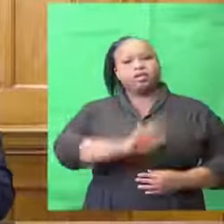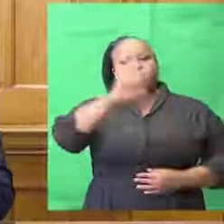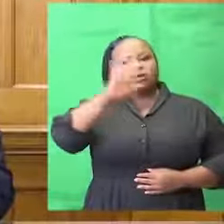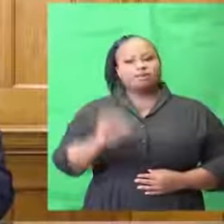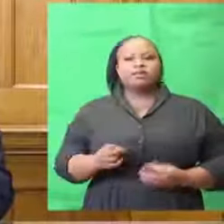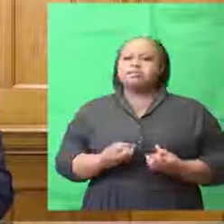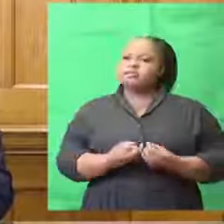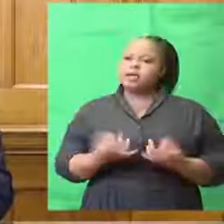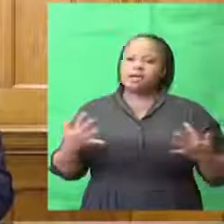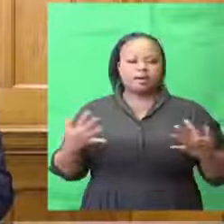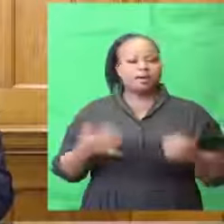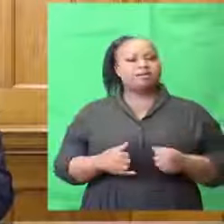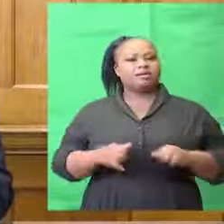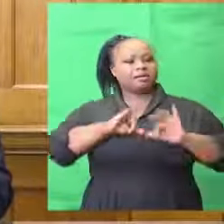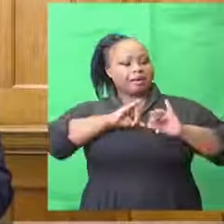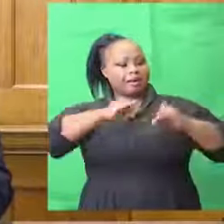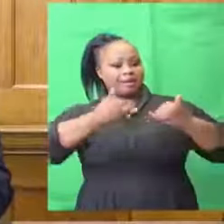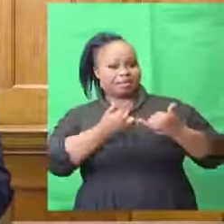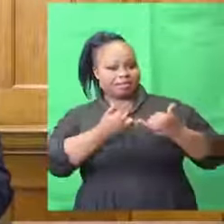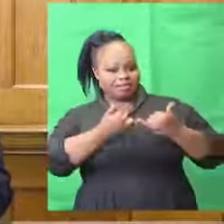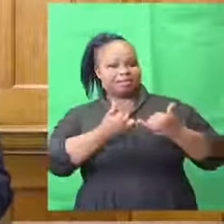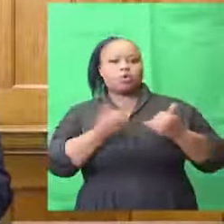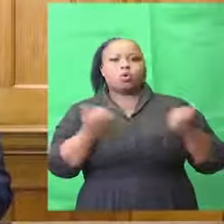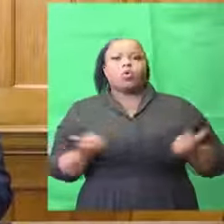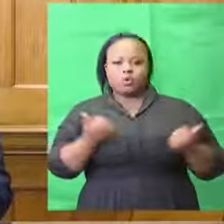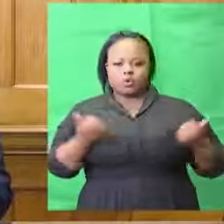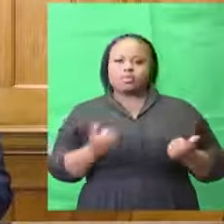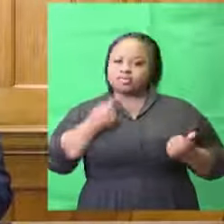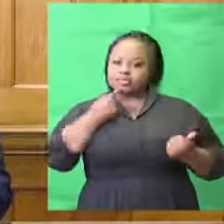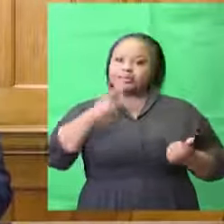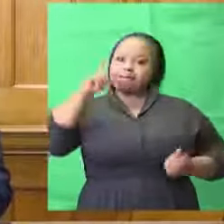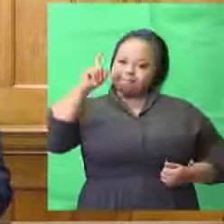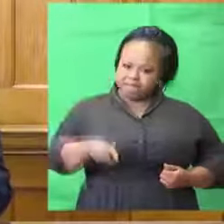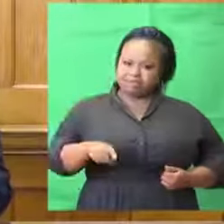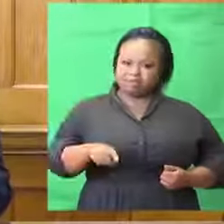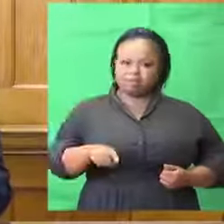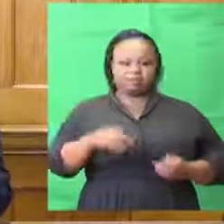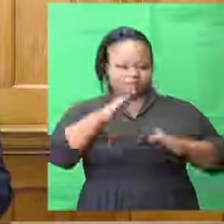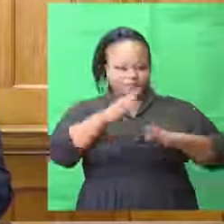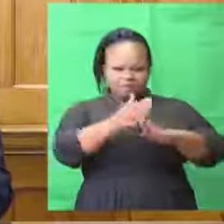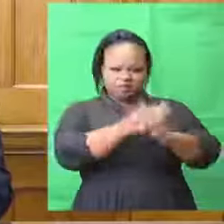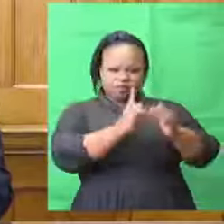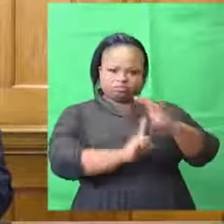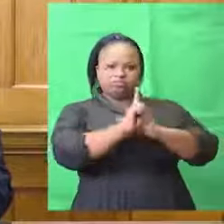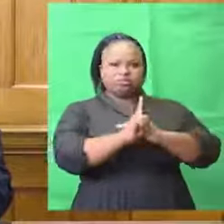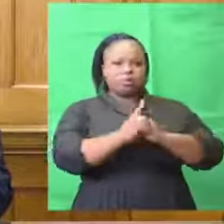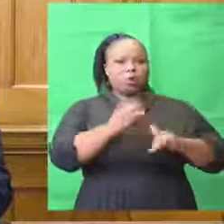companies have made vaccinations mandatory. I'd like